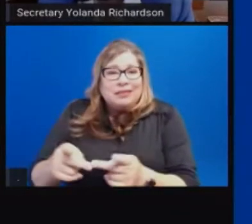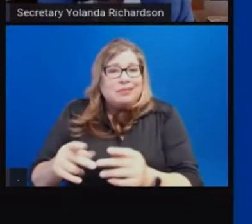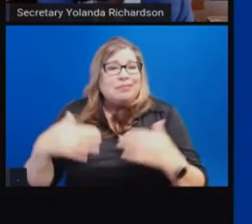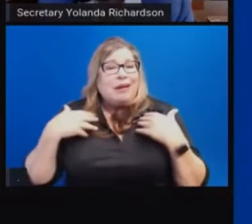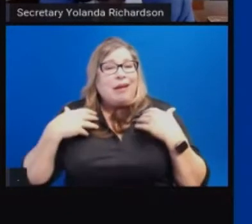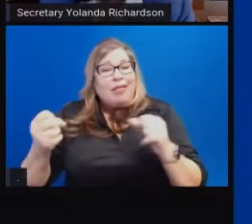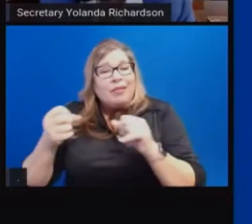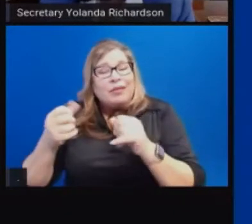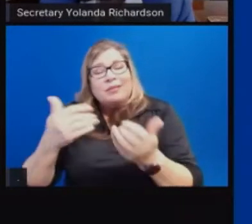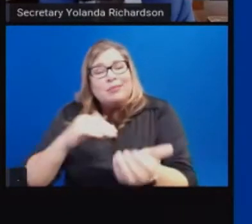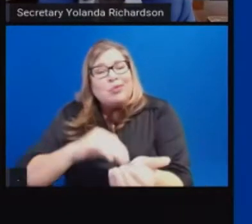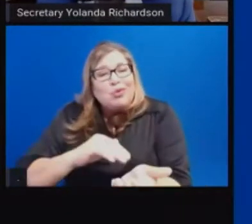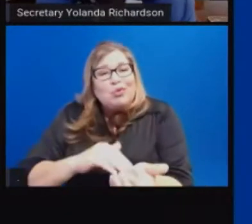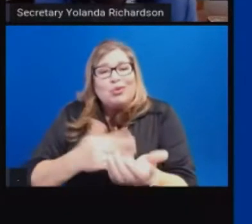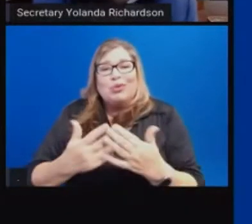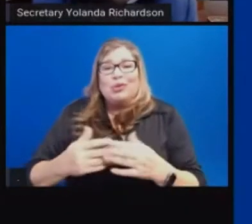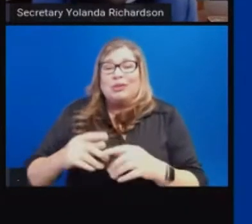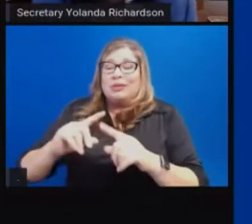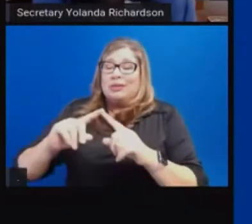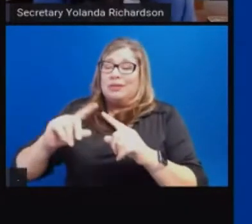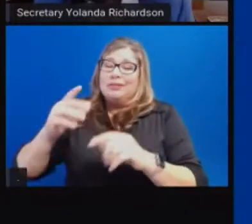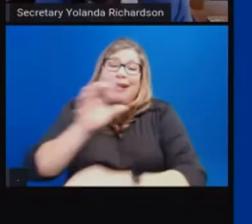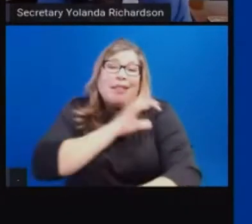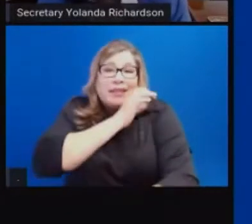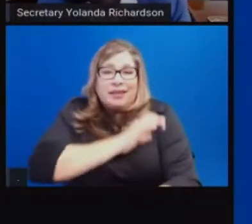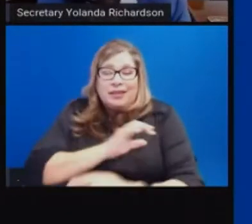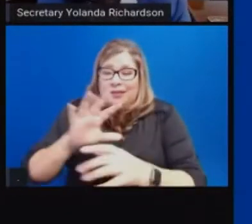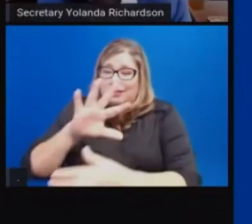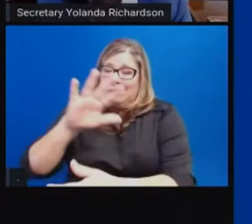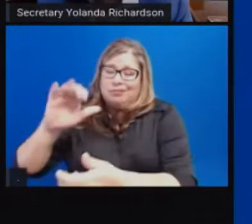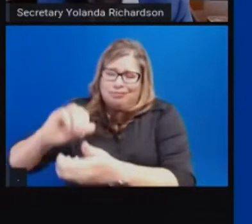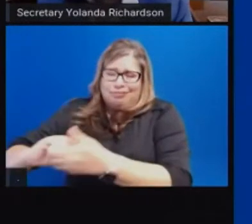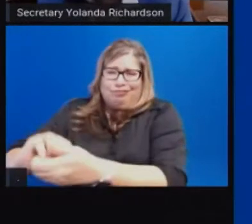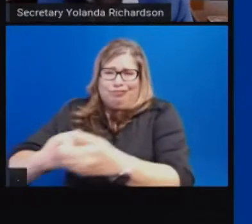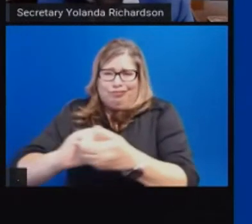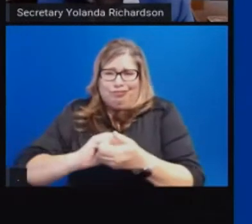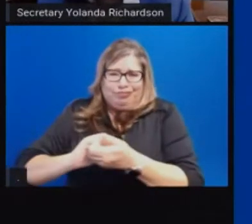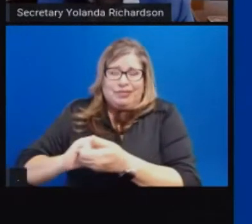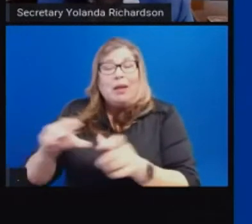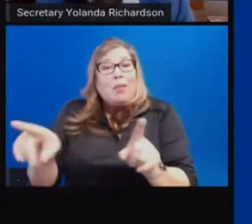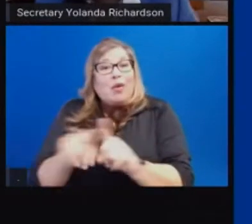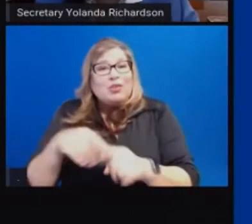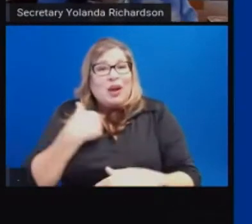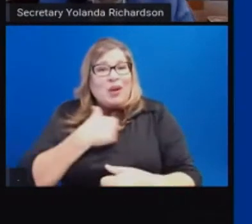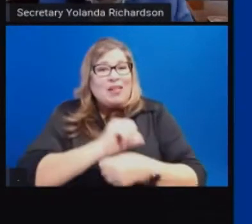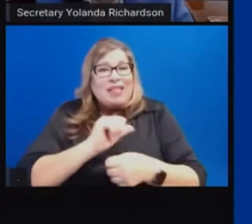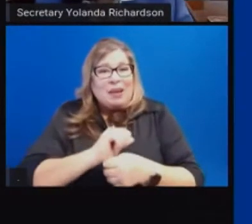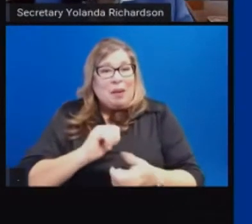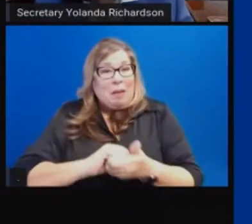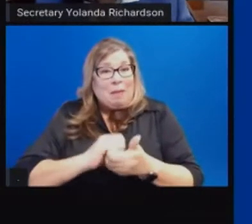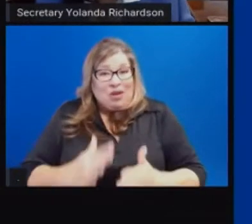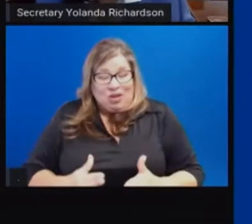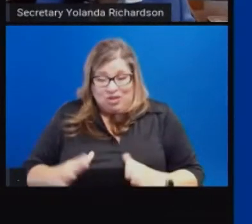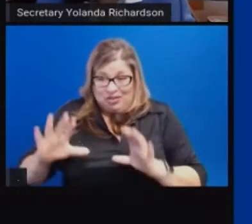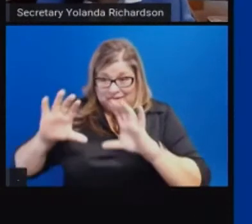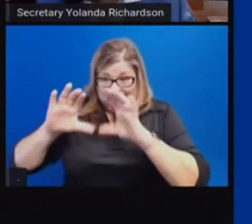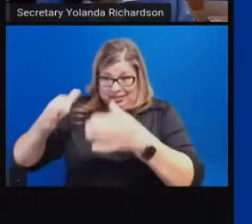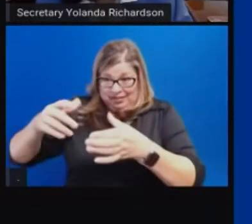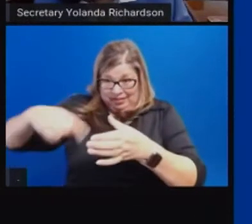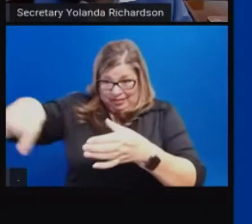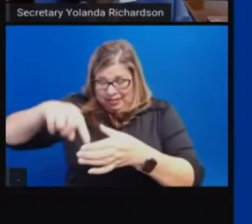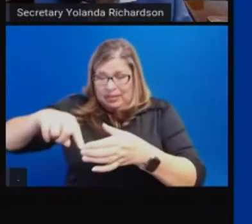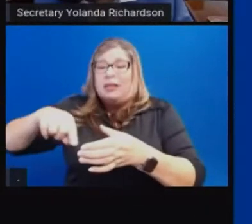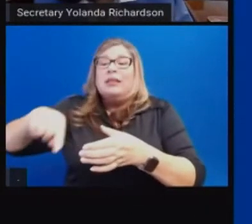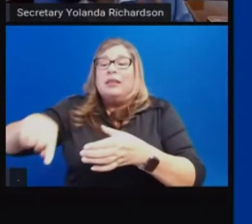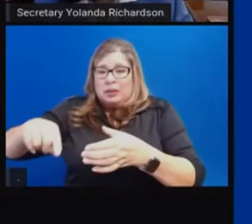-ups, and mobile sites, and will include partnerships like with our labor partners, which will have an immediate focus on allocating